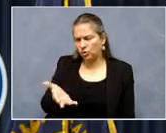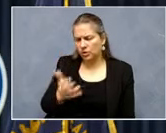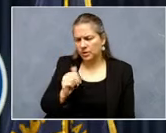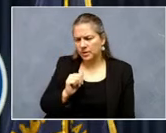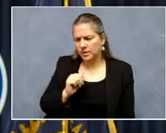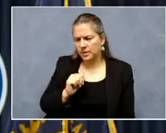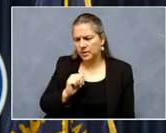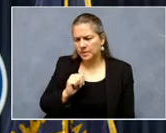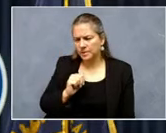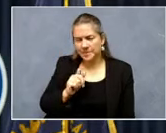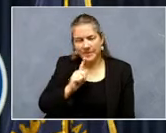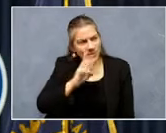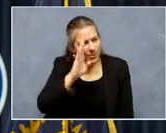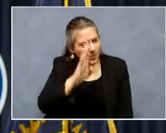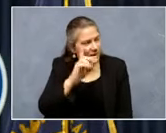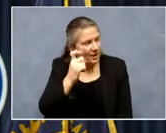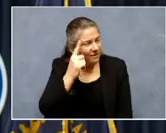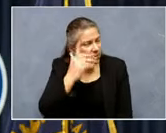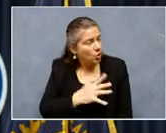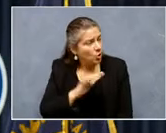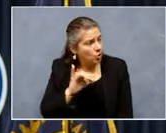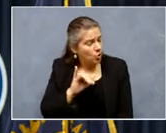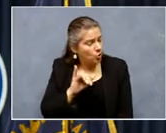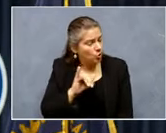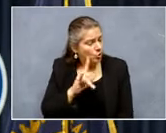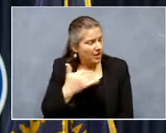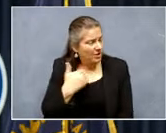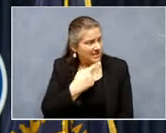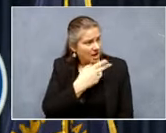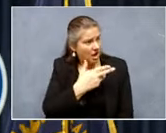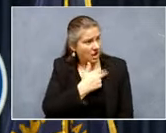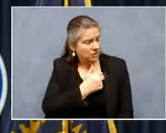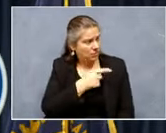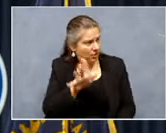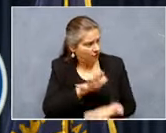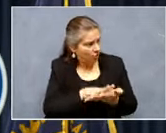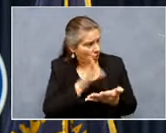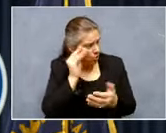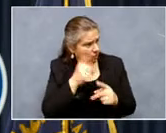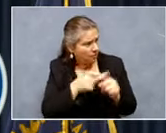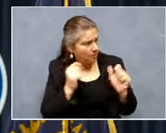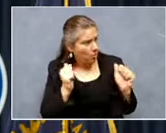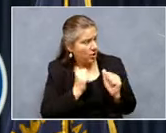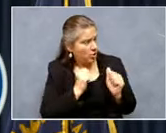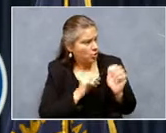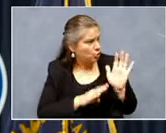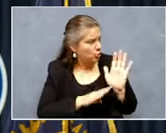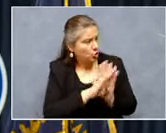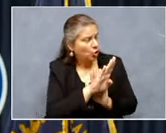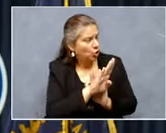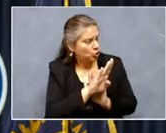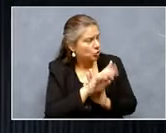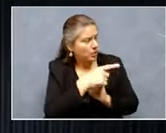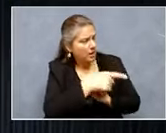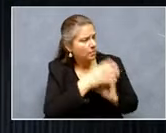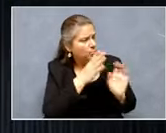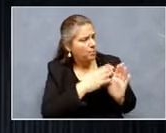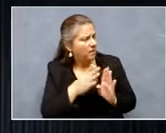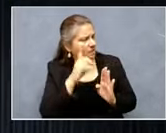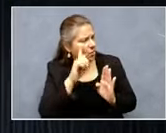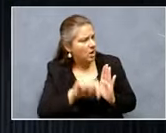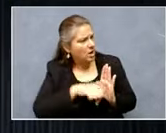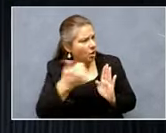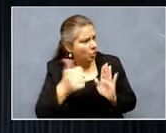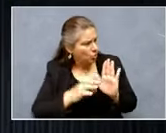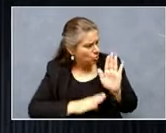Hi governor in July, you said that hospitals have learned from the winter surge and we're prepared for another, and then the